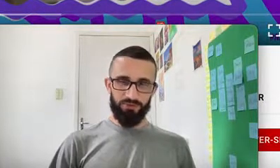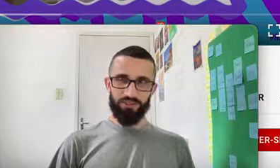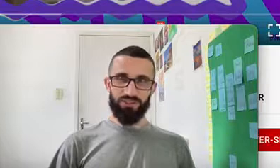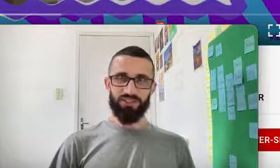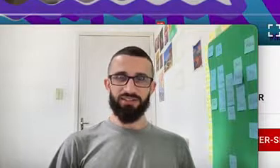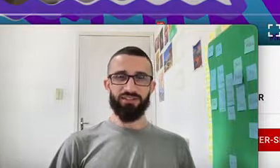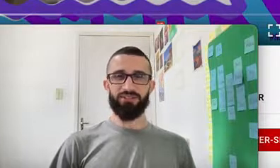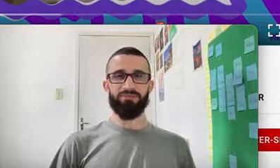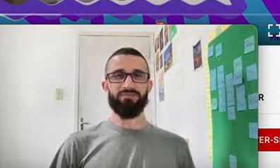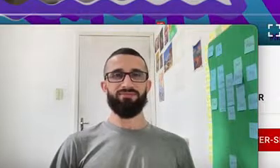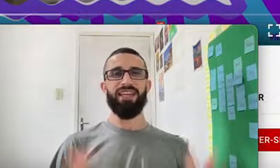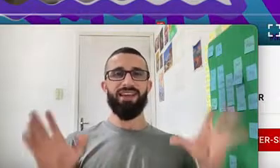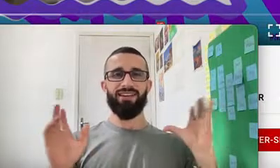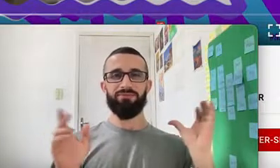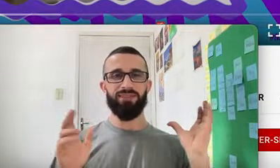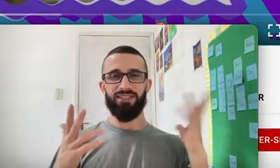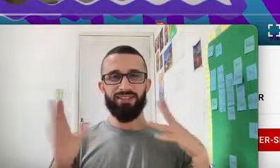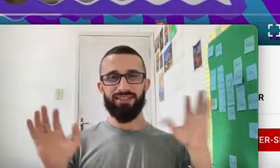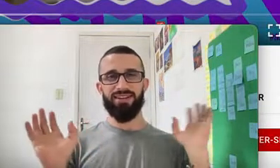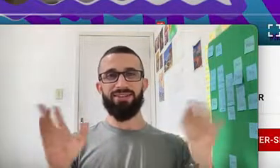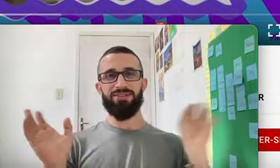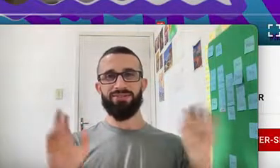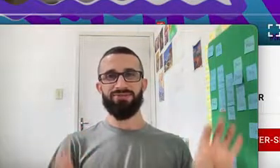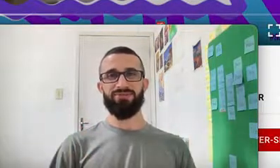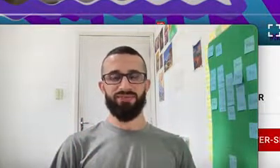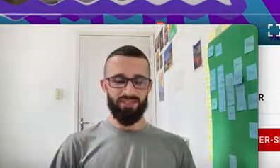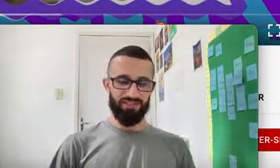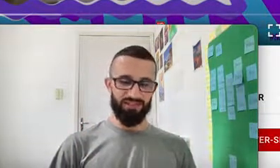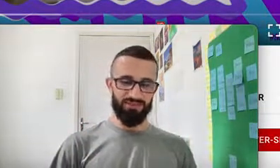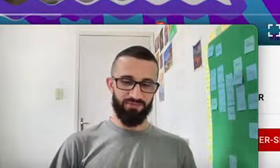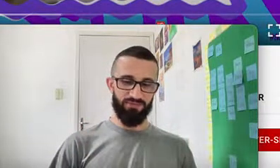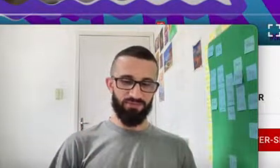Puxa Damn Like Oh